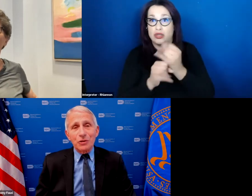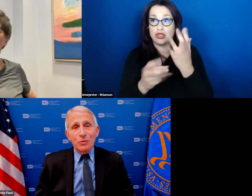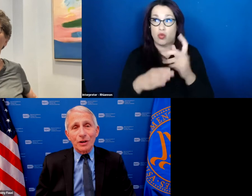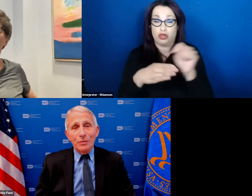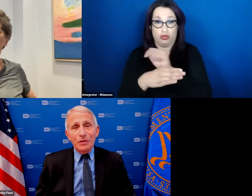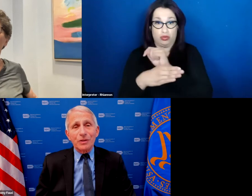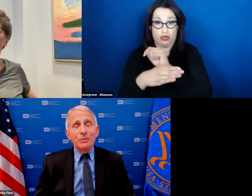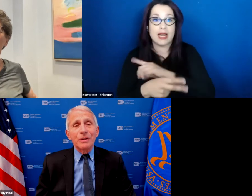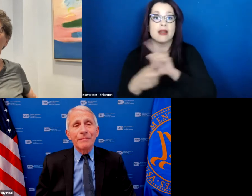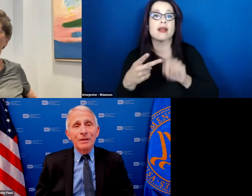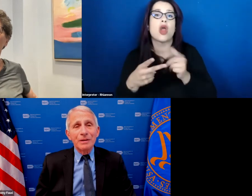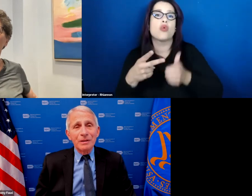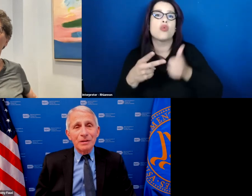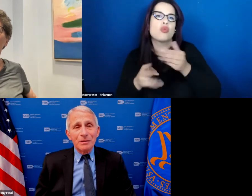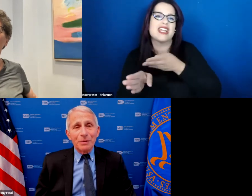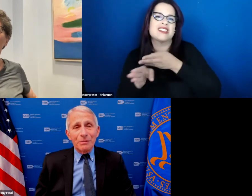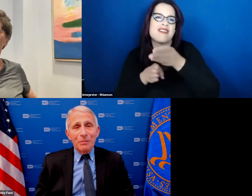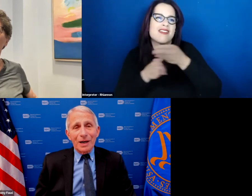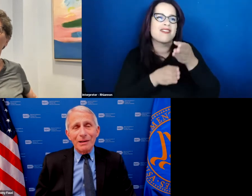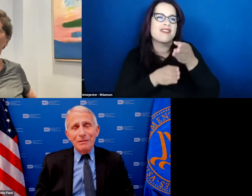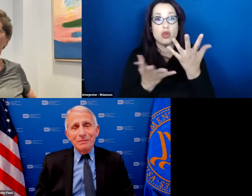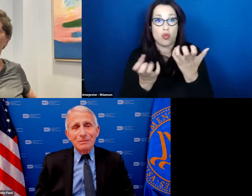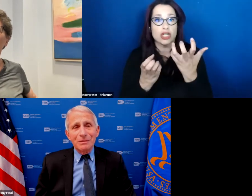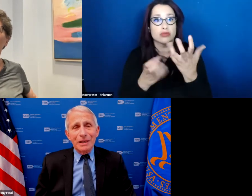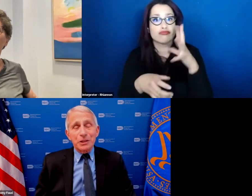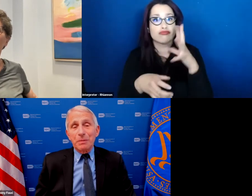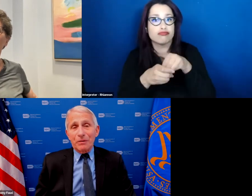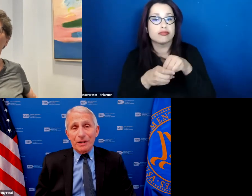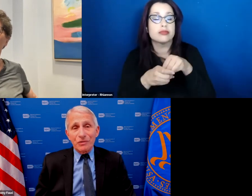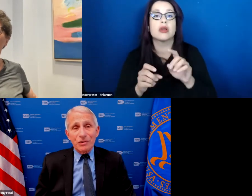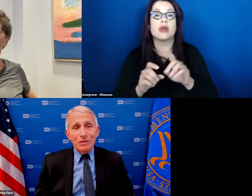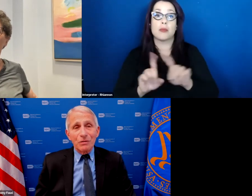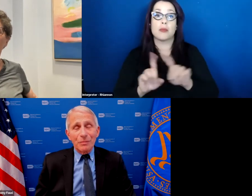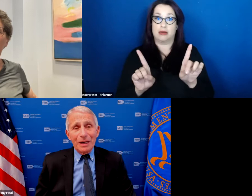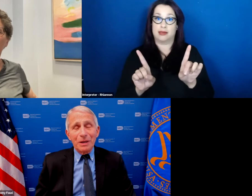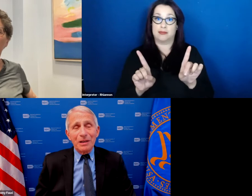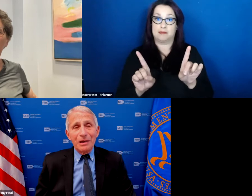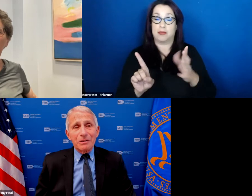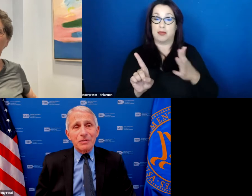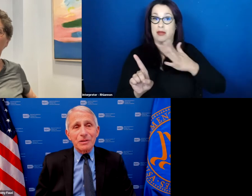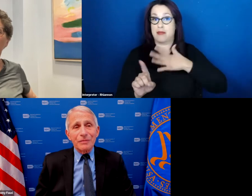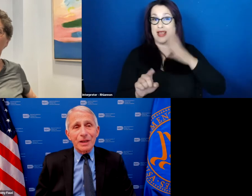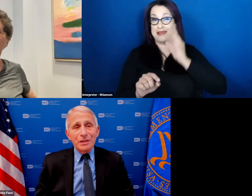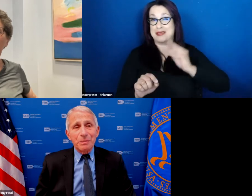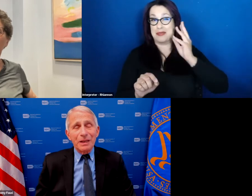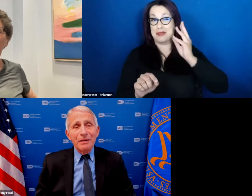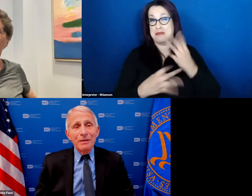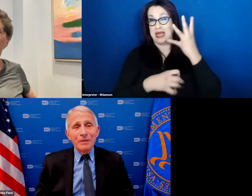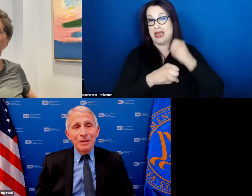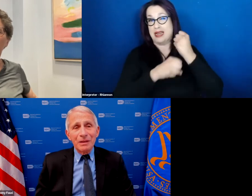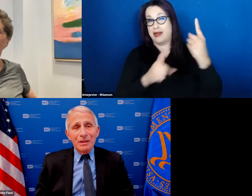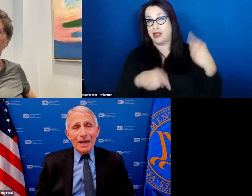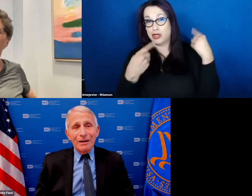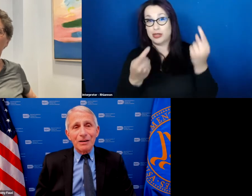field that you want to go into but my experience over many many years has been